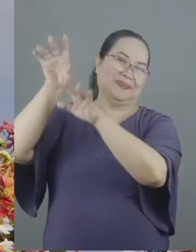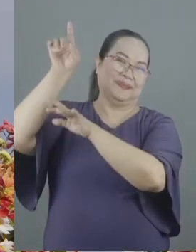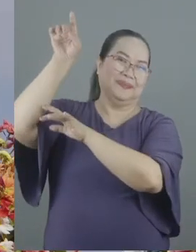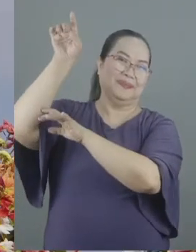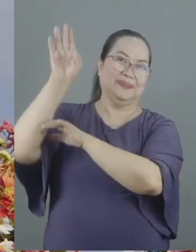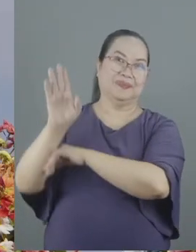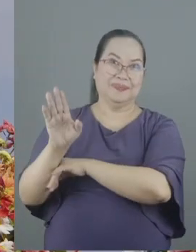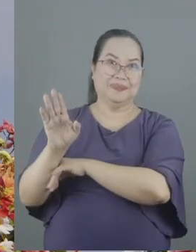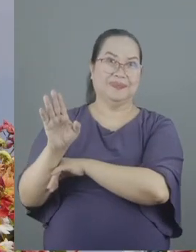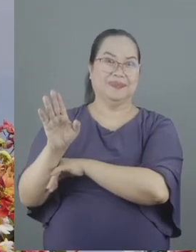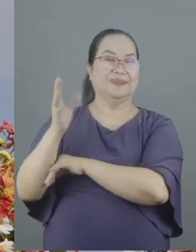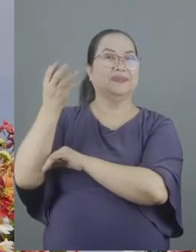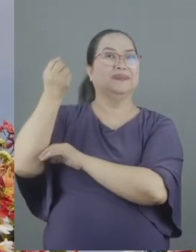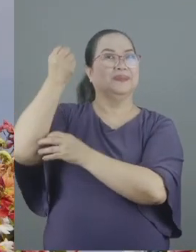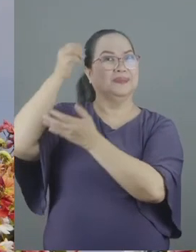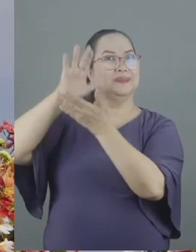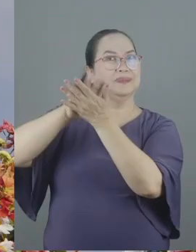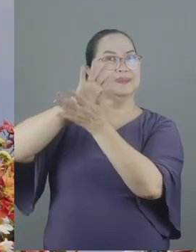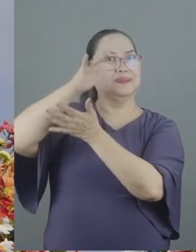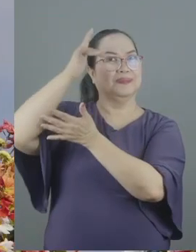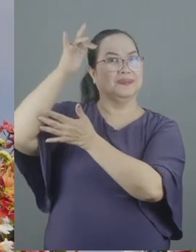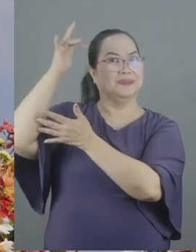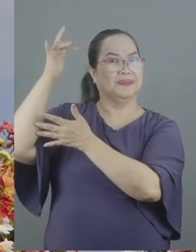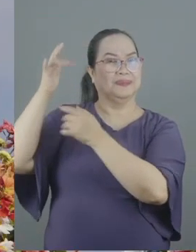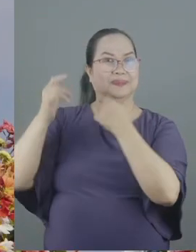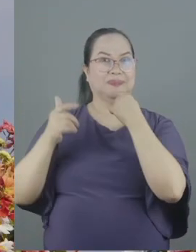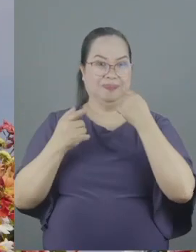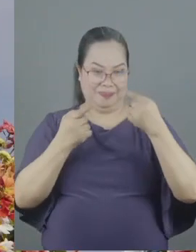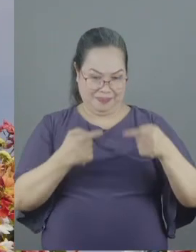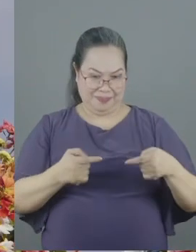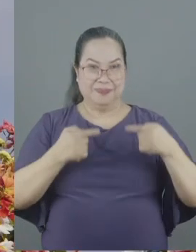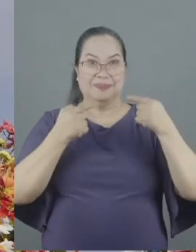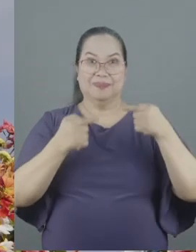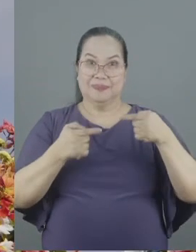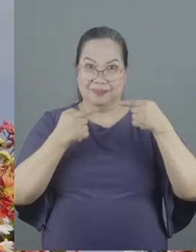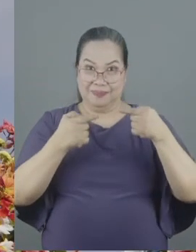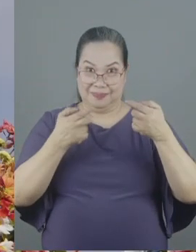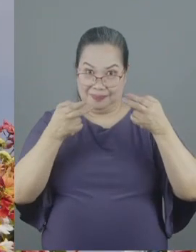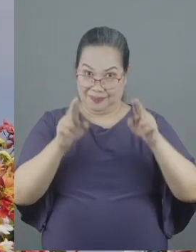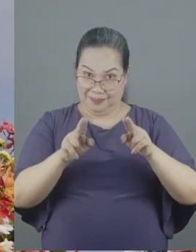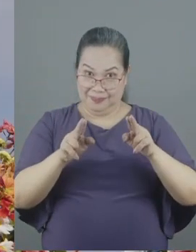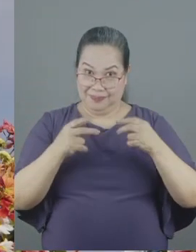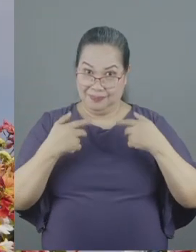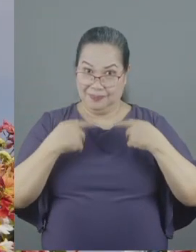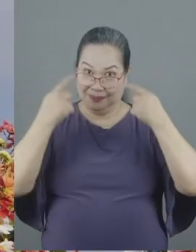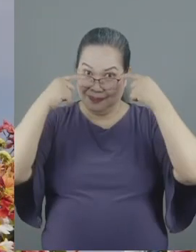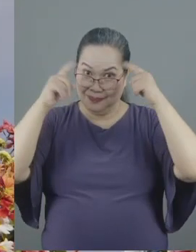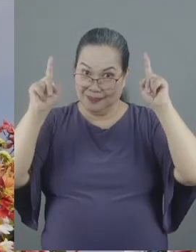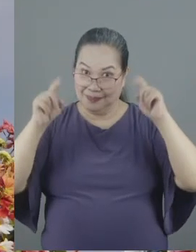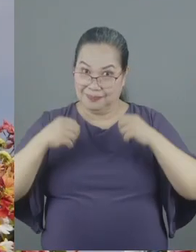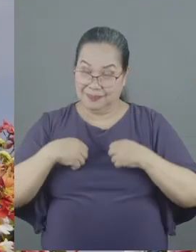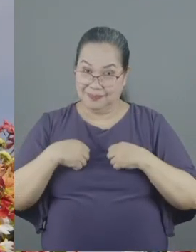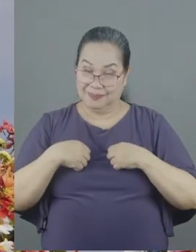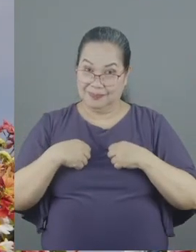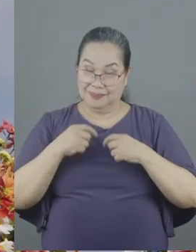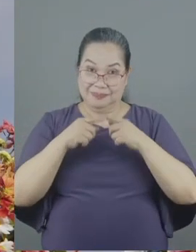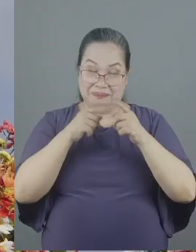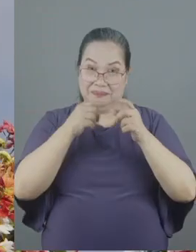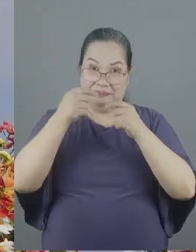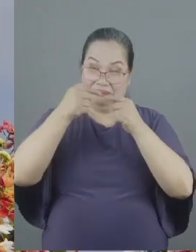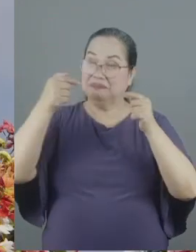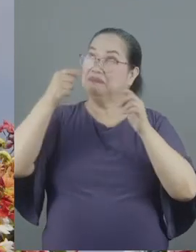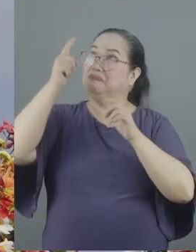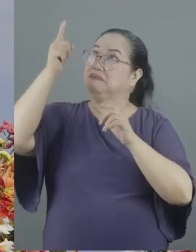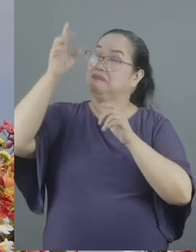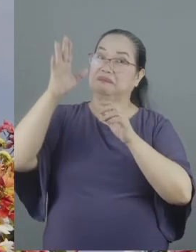deserves do these debates really amount to anything don't they just mar the glory of God